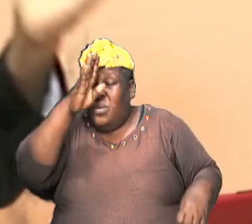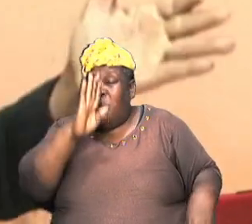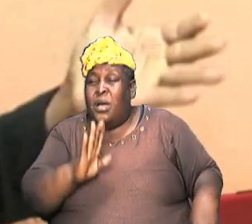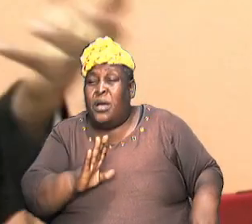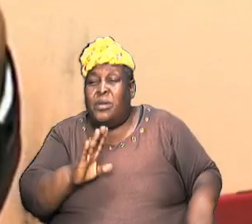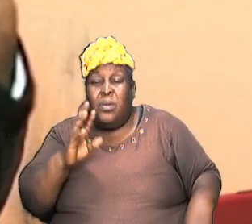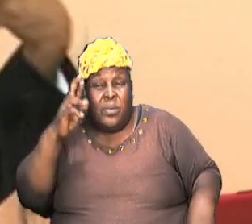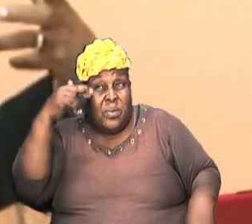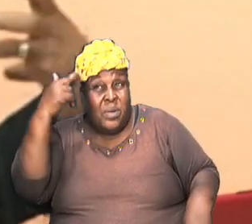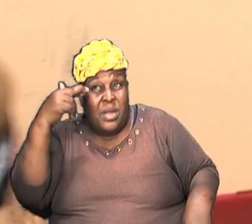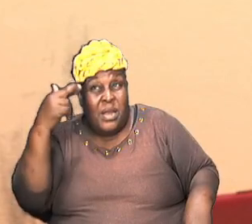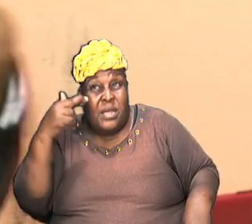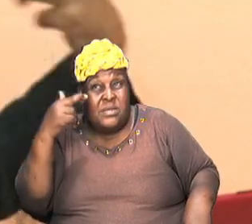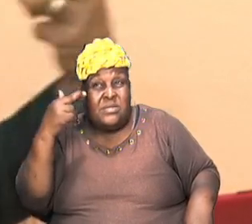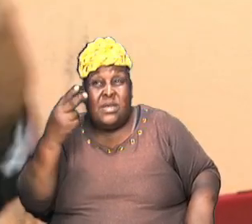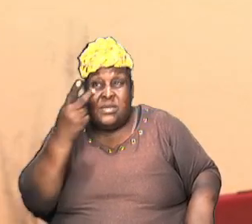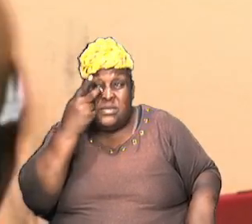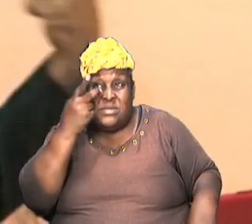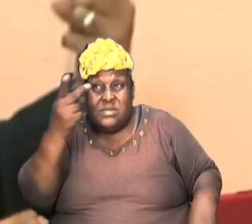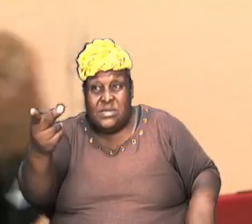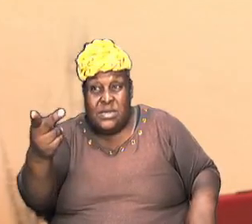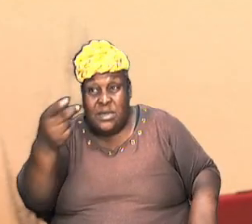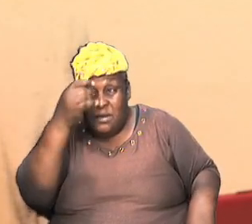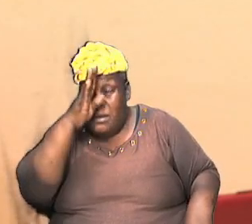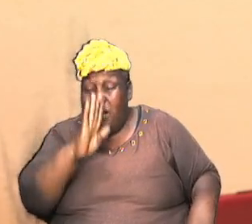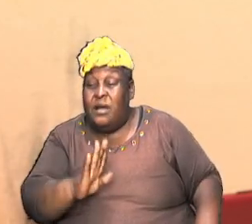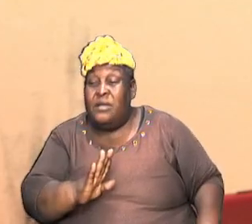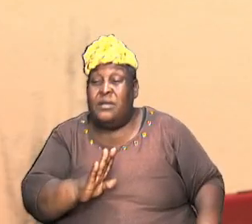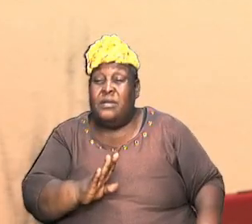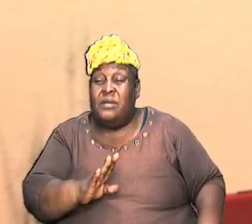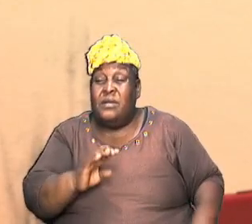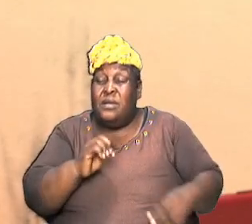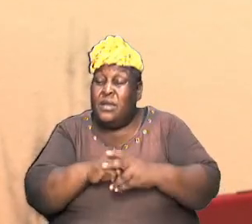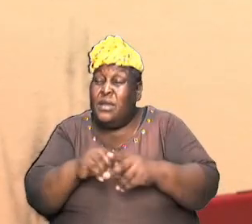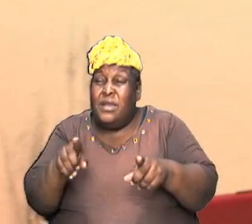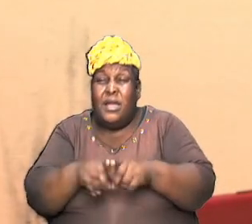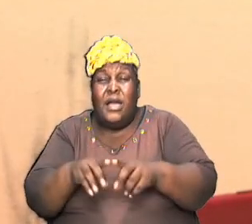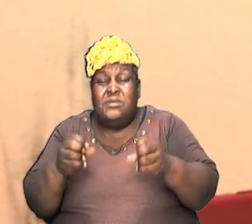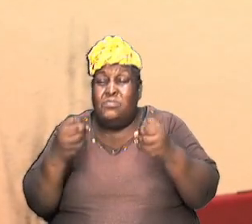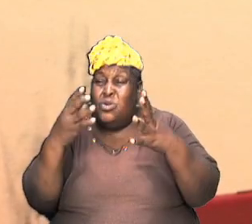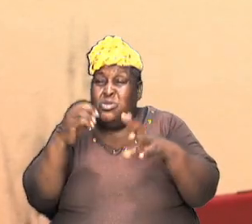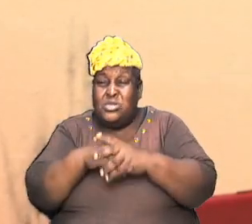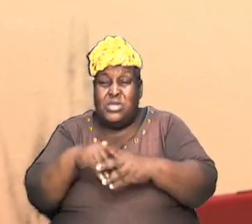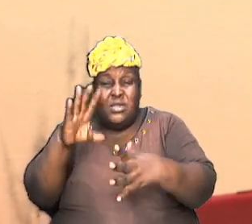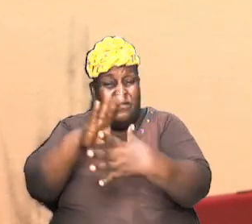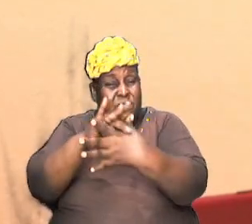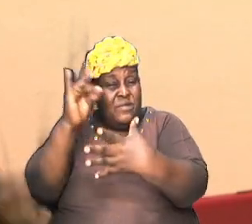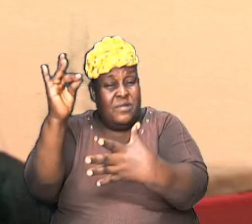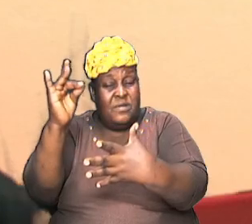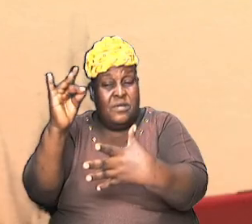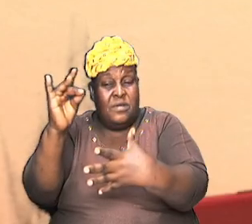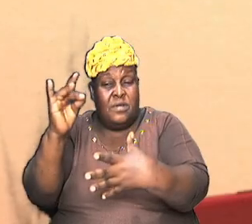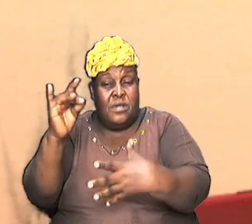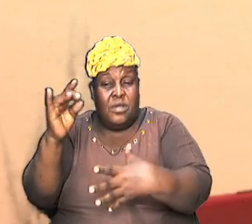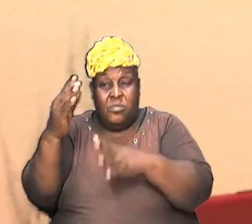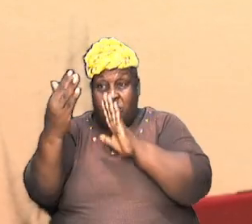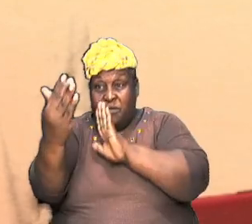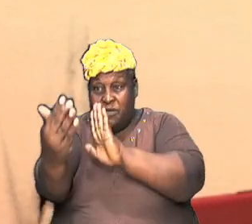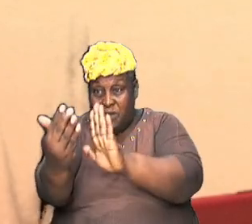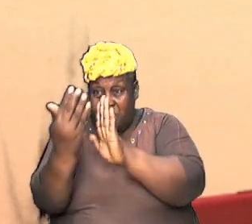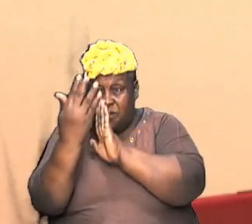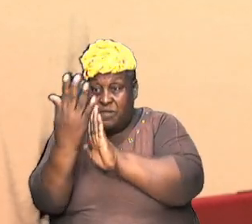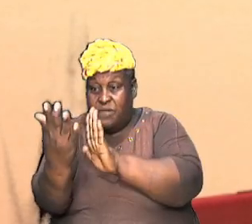he realized that he's he's seeing God in as much as it is in the flesh but face to face